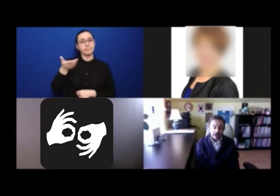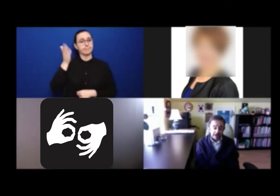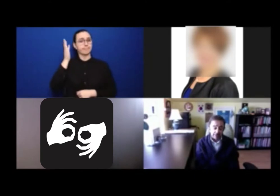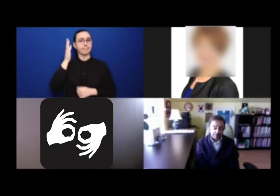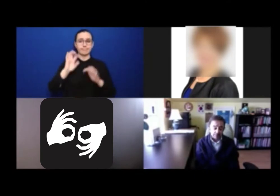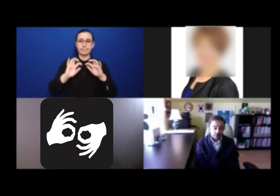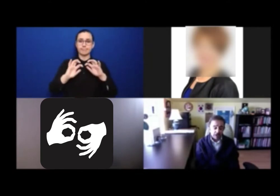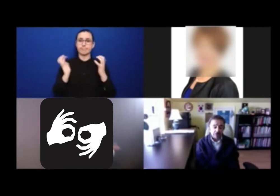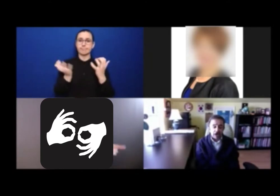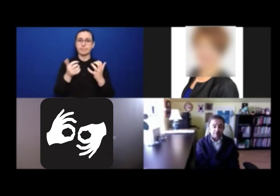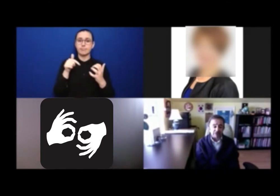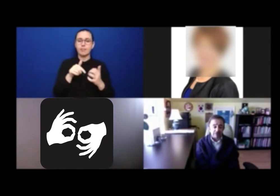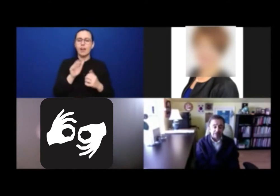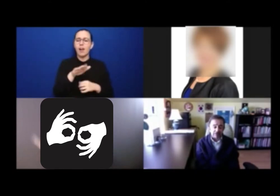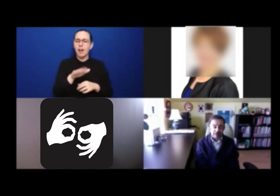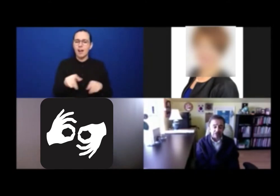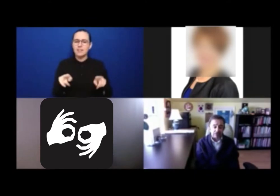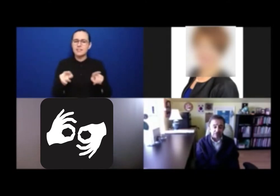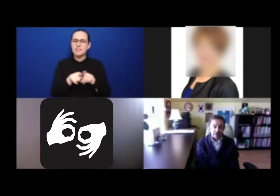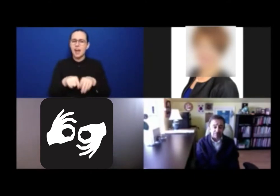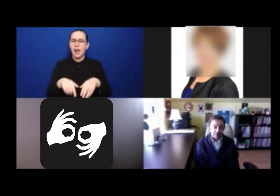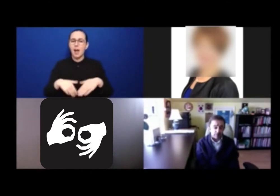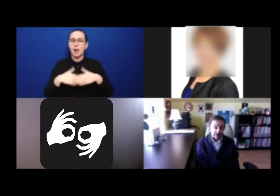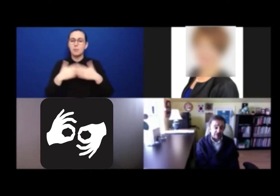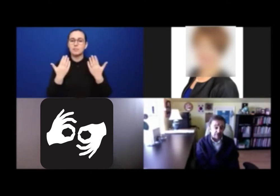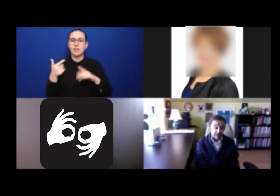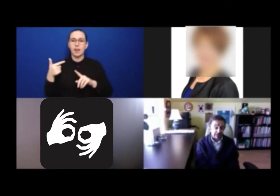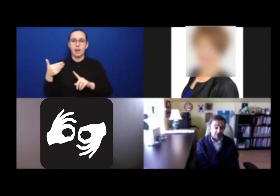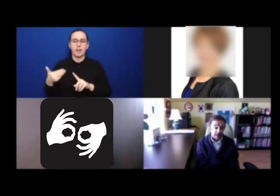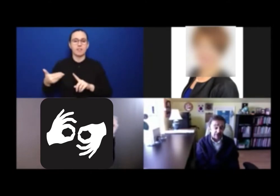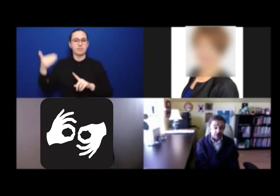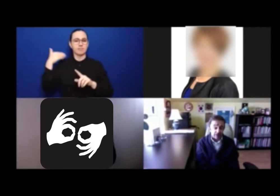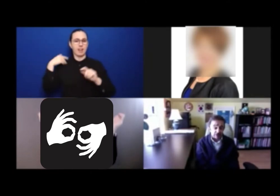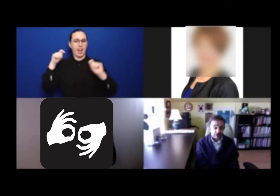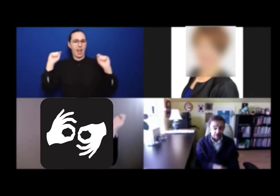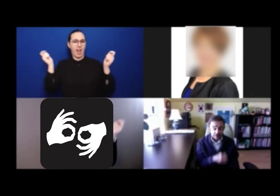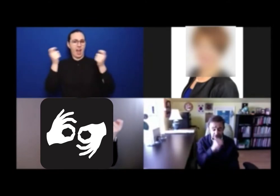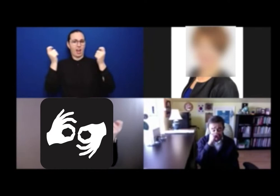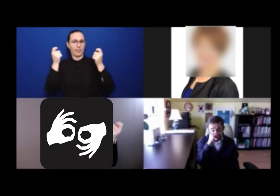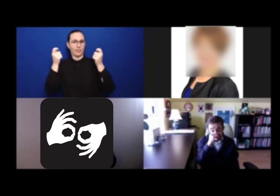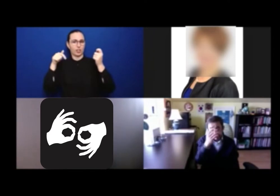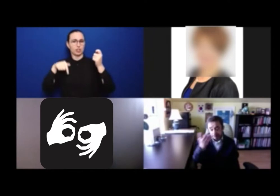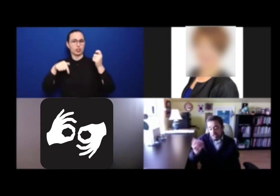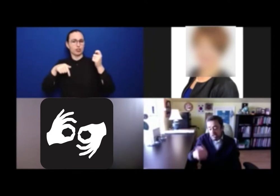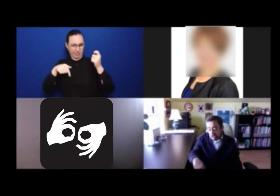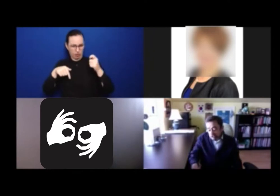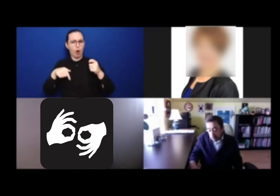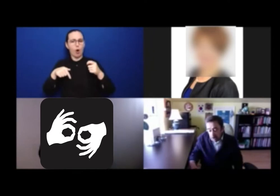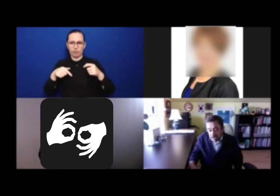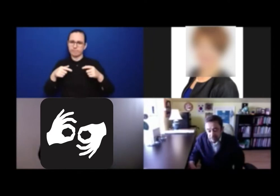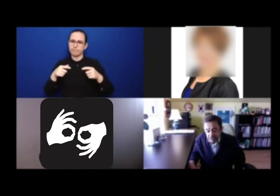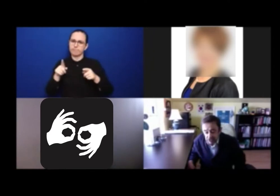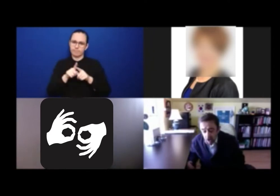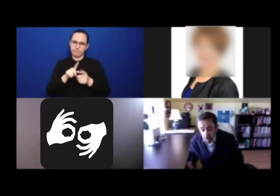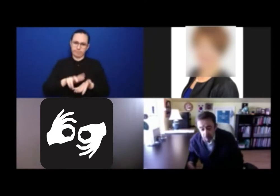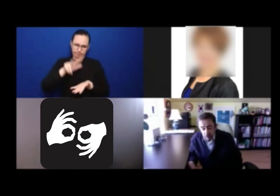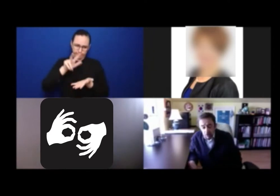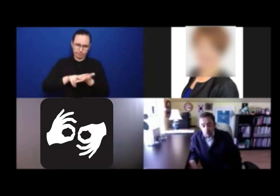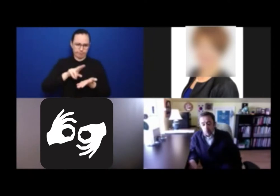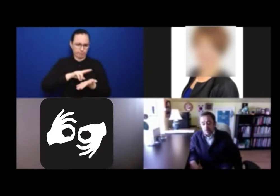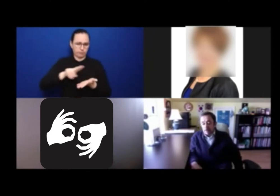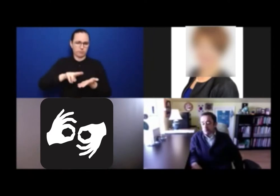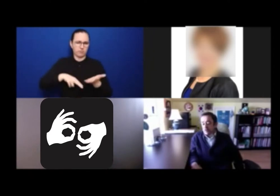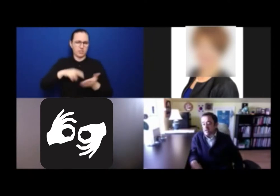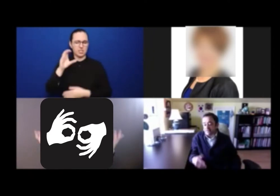the adoption of the Convention on the Rights of People with Disabilities by the UN General Assembly. So why don't we start